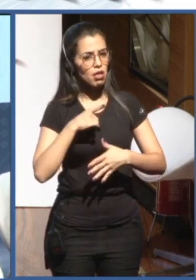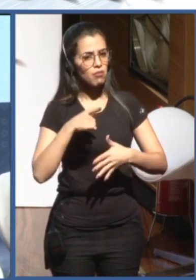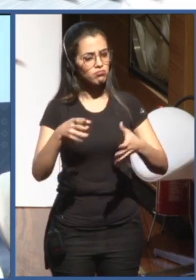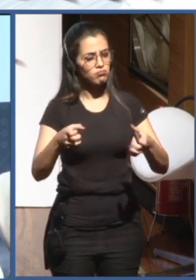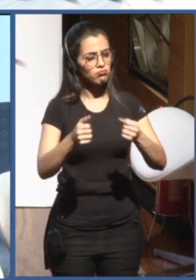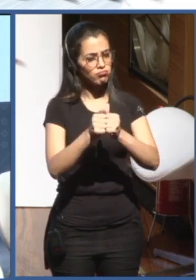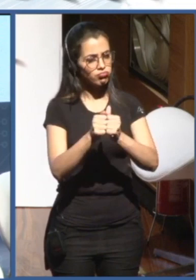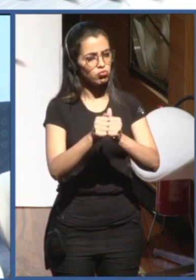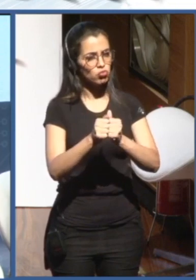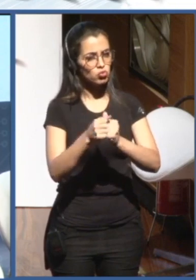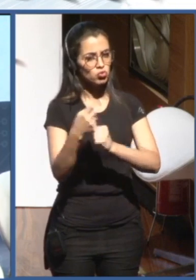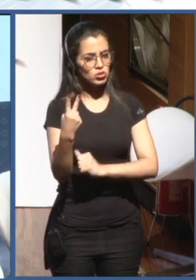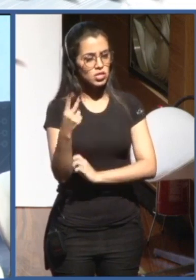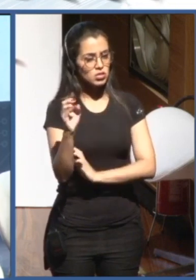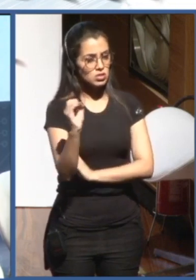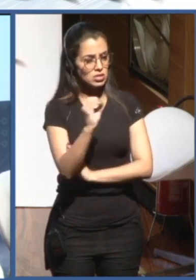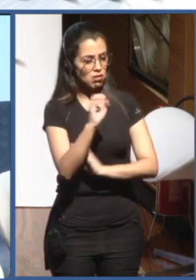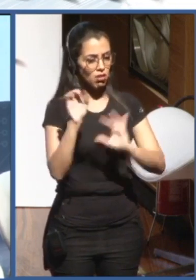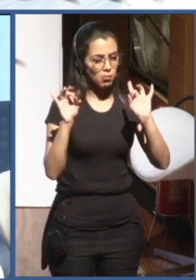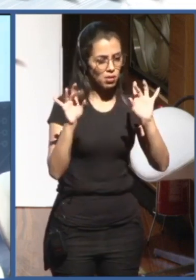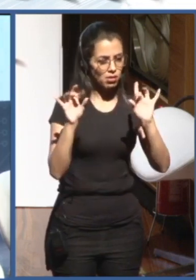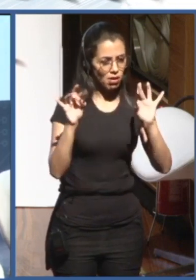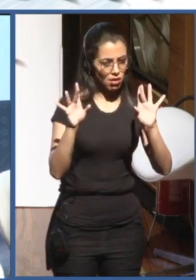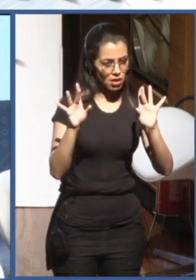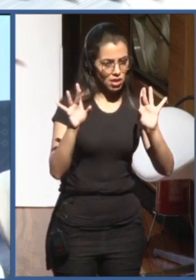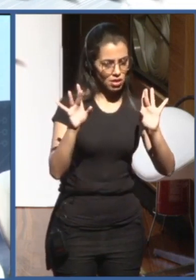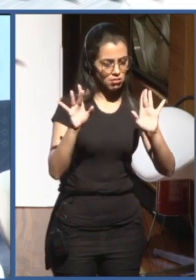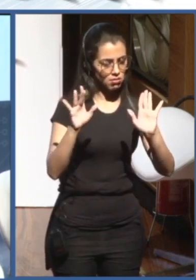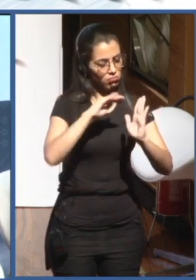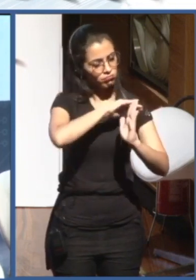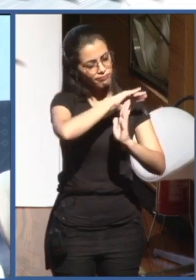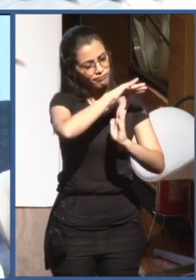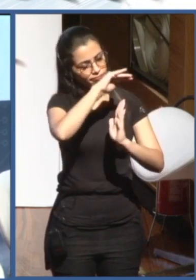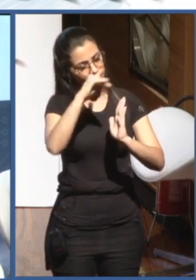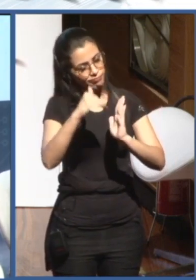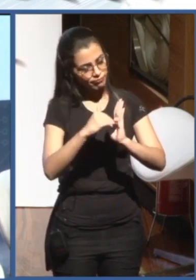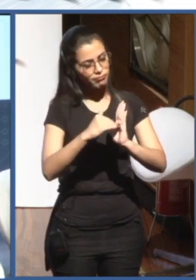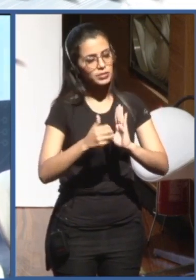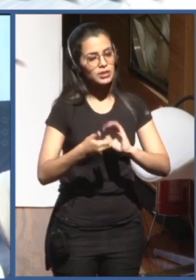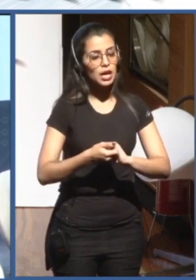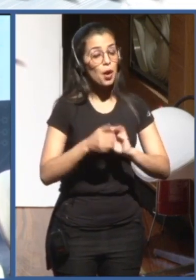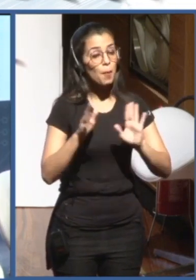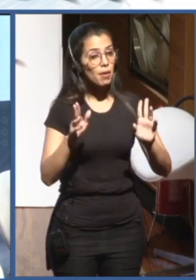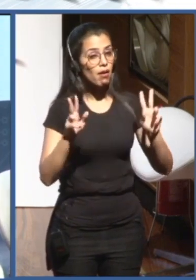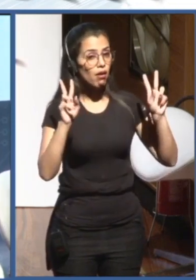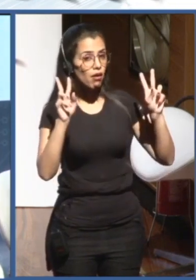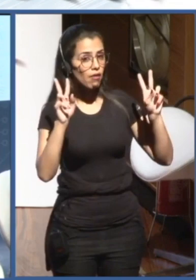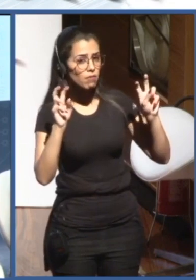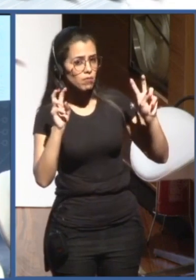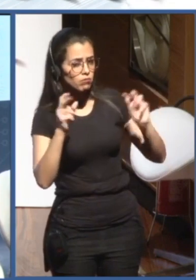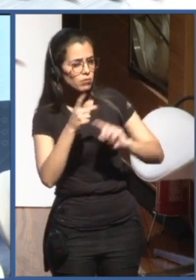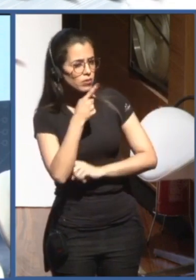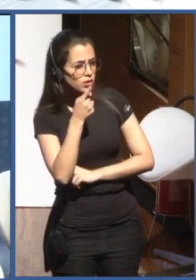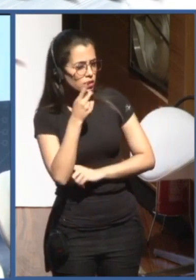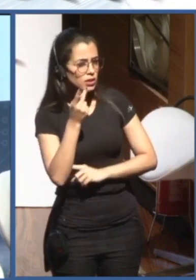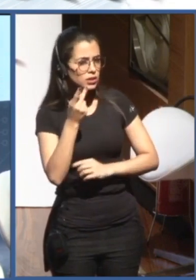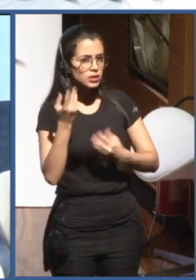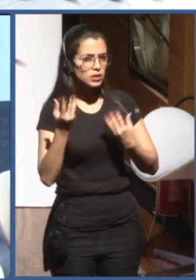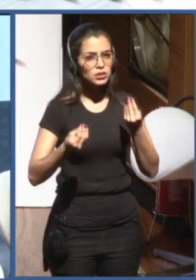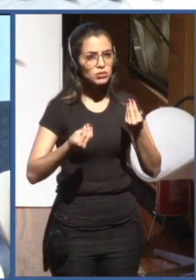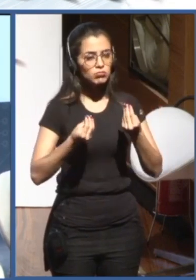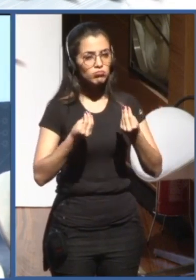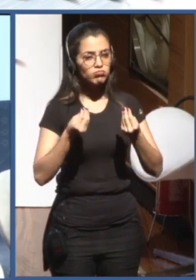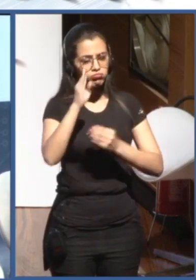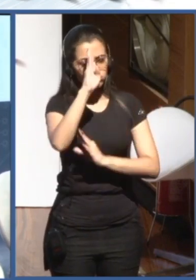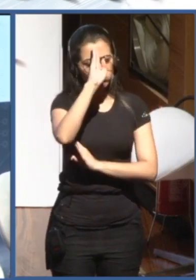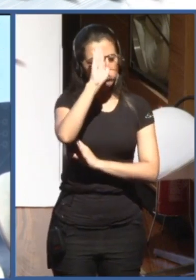from policy, from industry, to come together for a three-day forum to speak about some of the most emerging topics. One of the key highlights was also